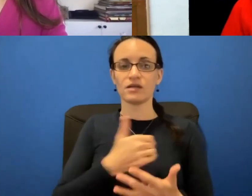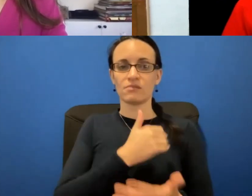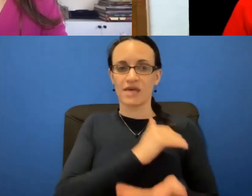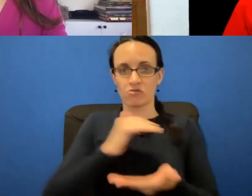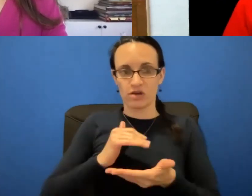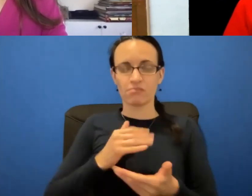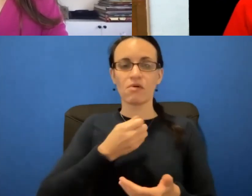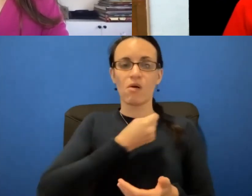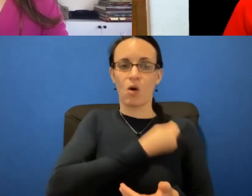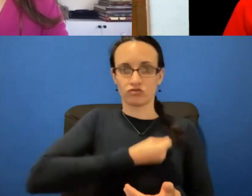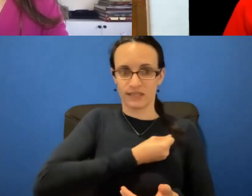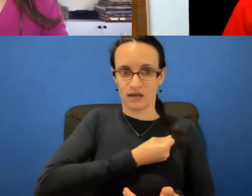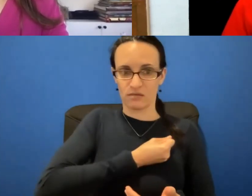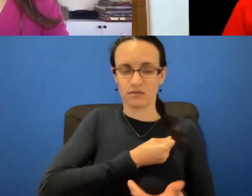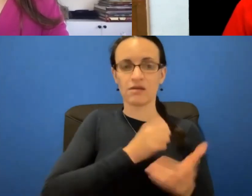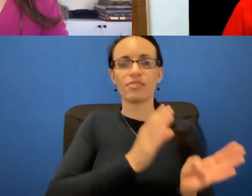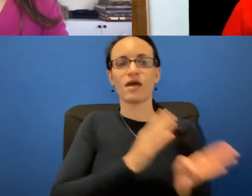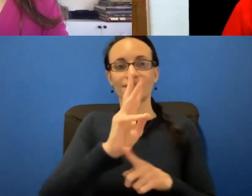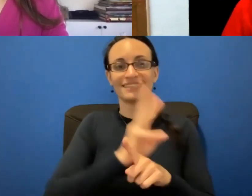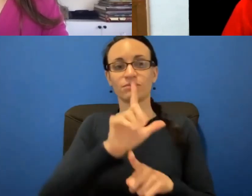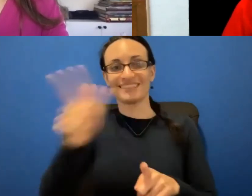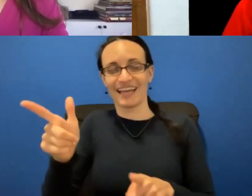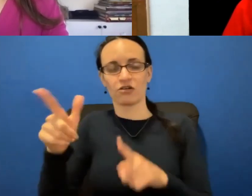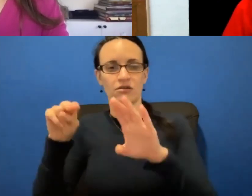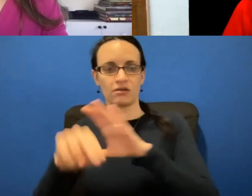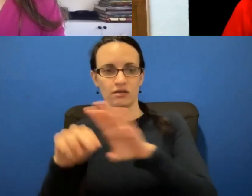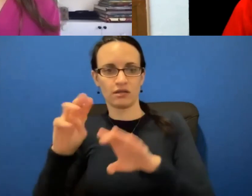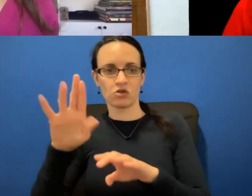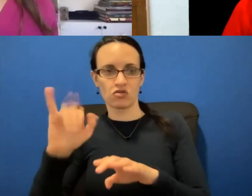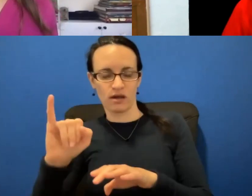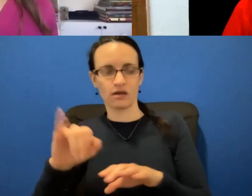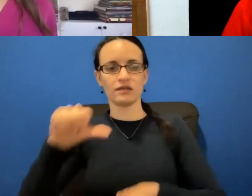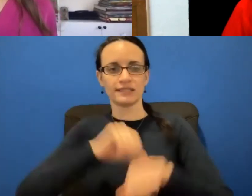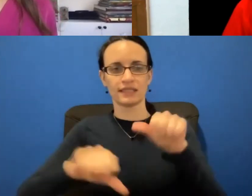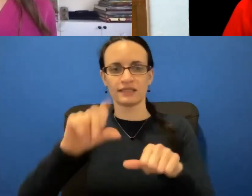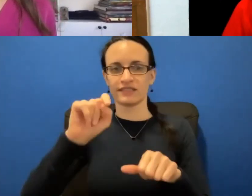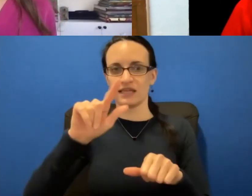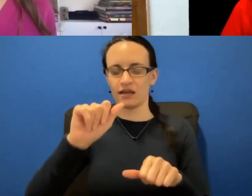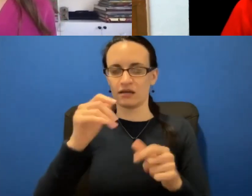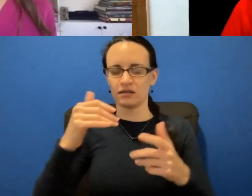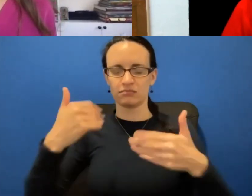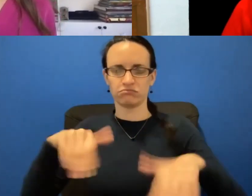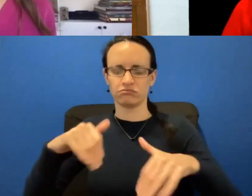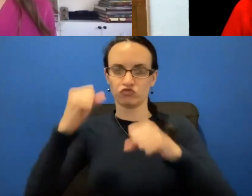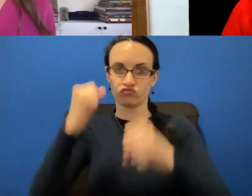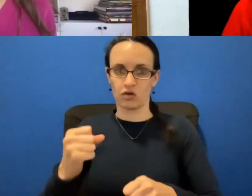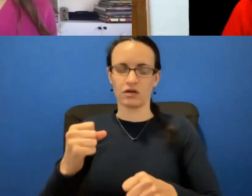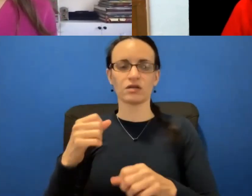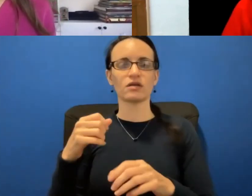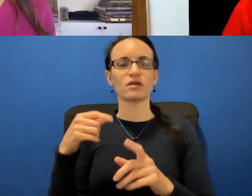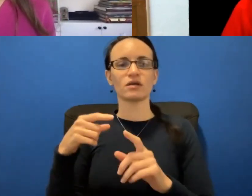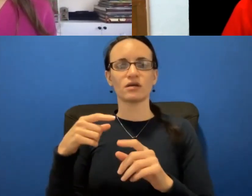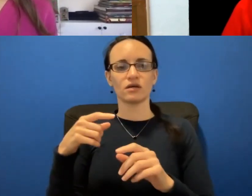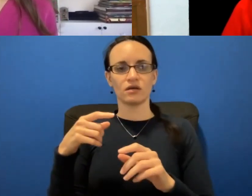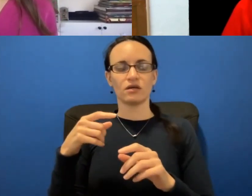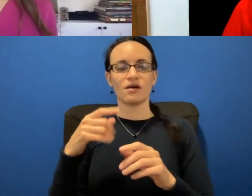point and an MRI six months later. And the data, the scientific data has been compelling in the importance of using